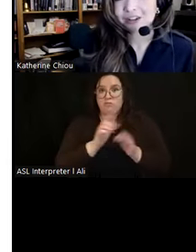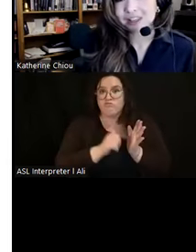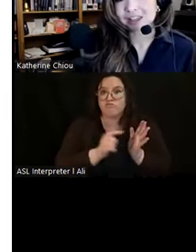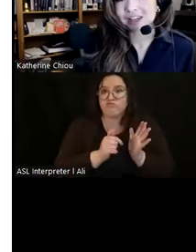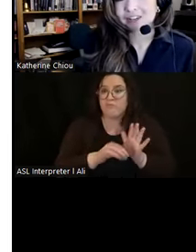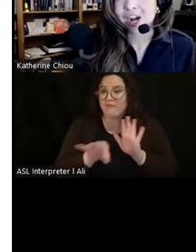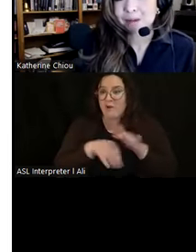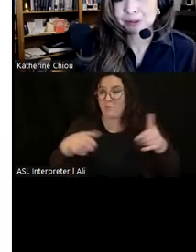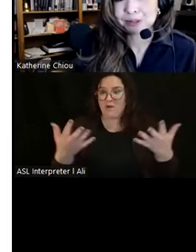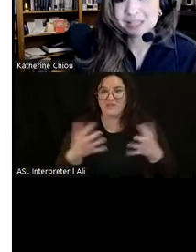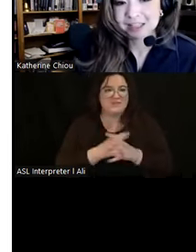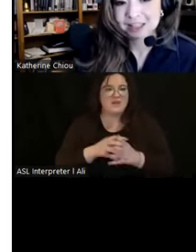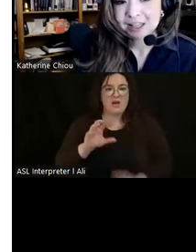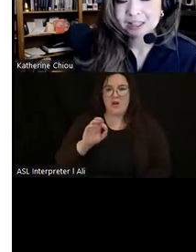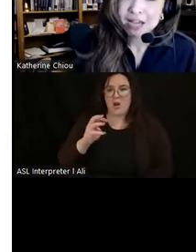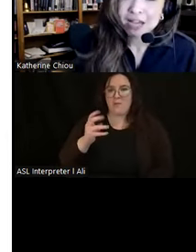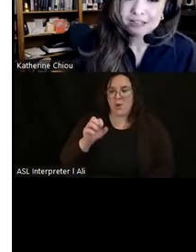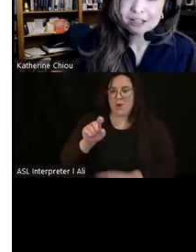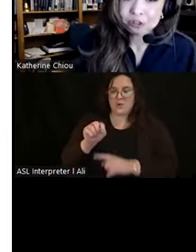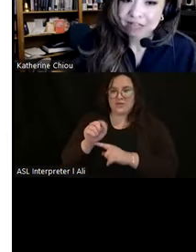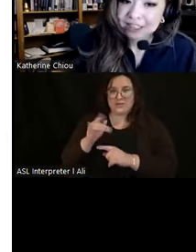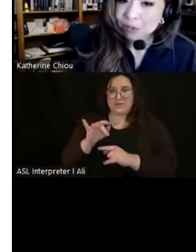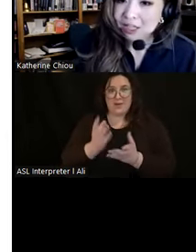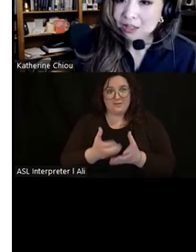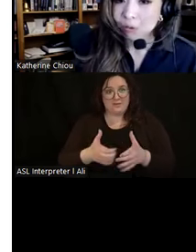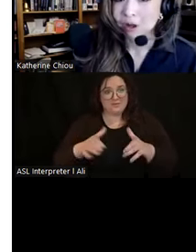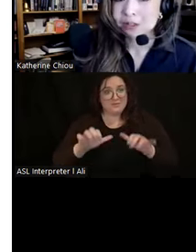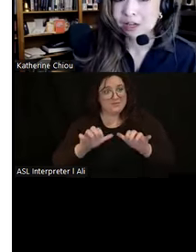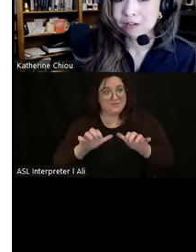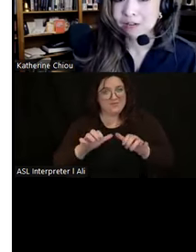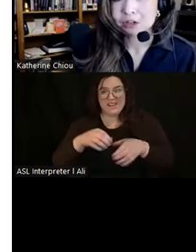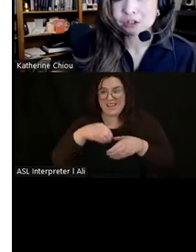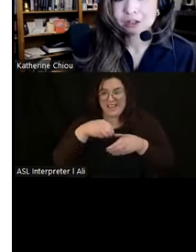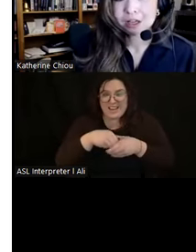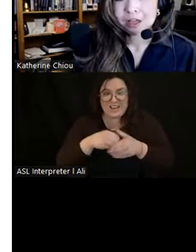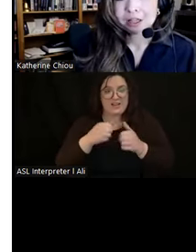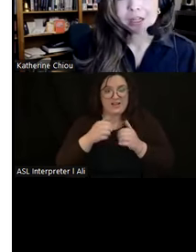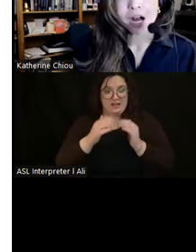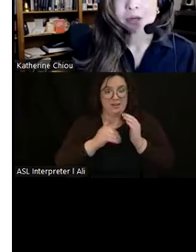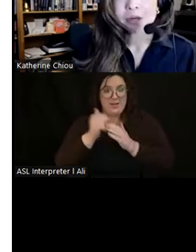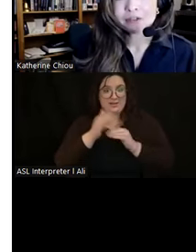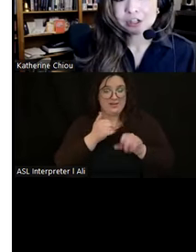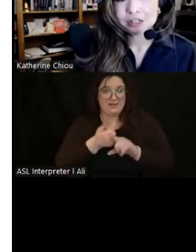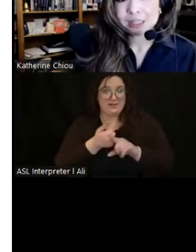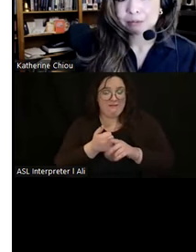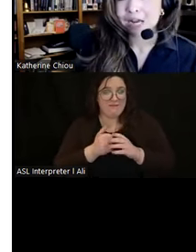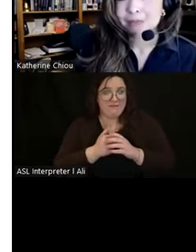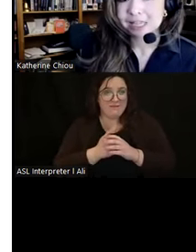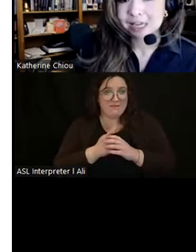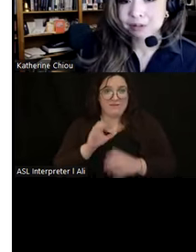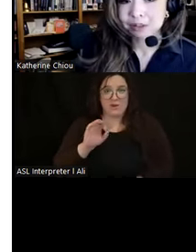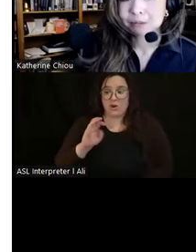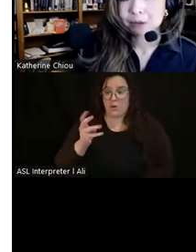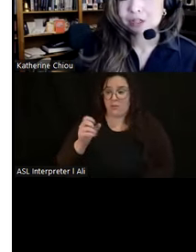unearthing of a compost pit located directly within the walls of the structure. The compost feature is a prime